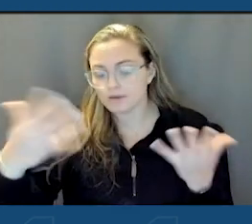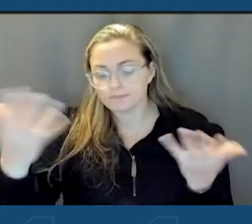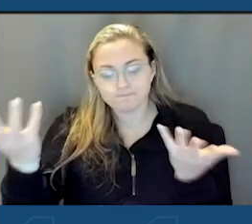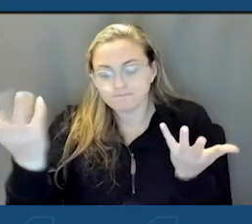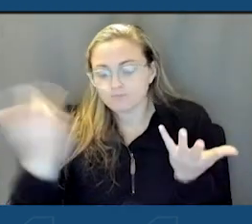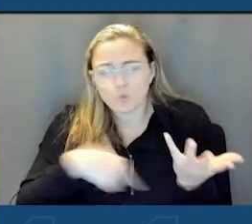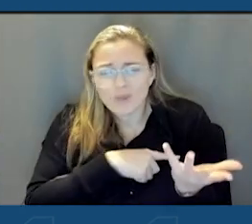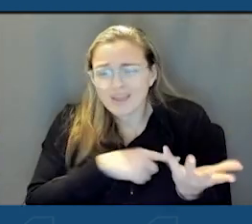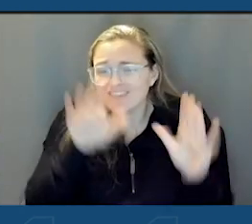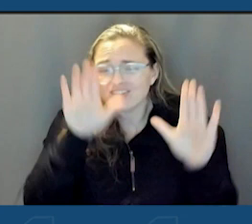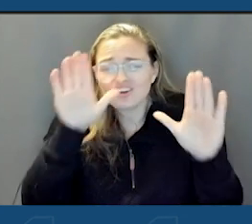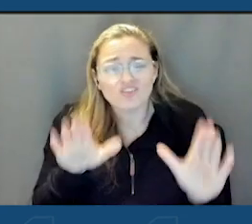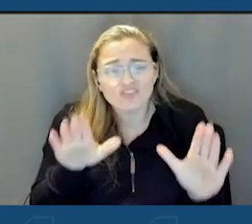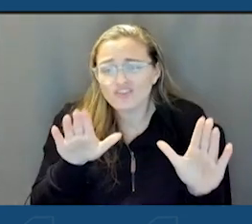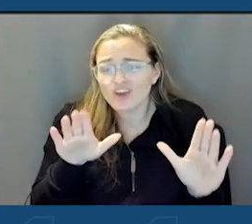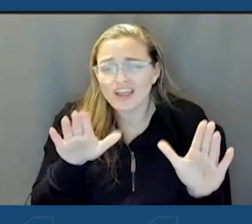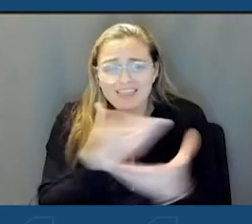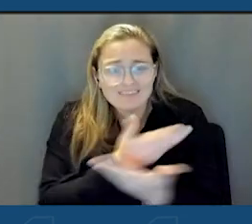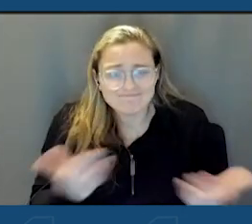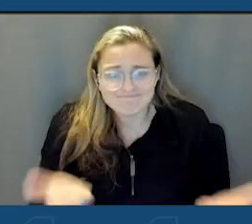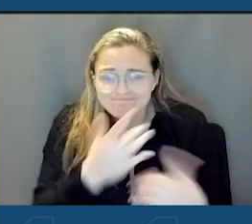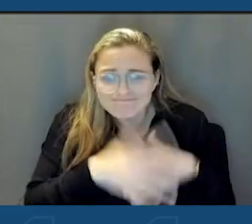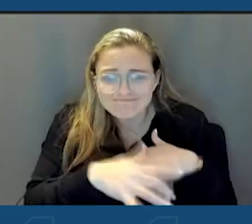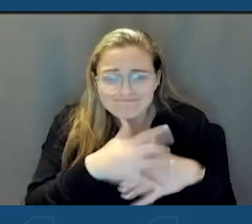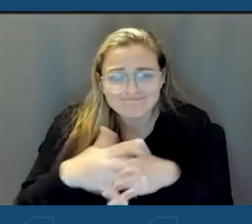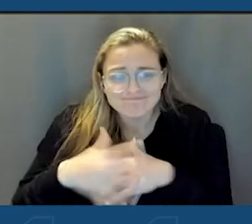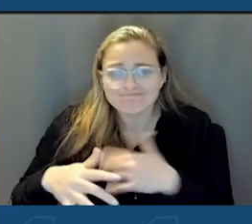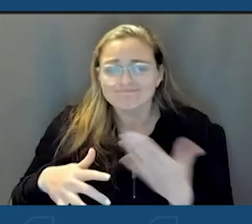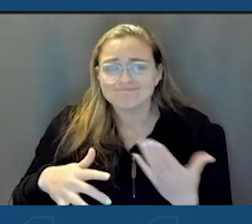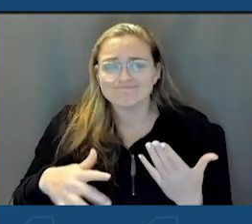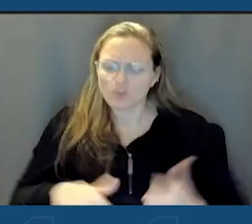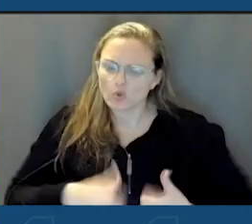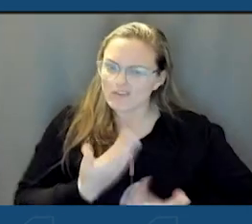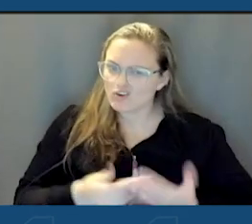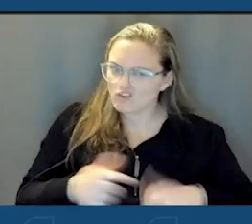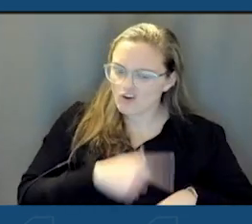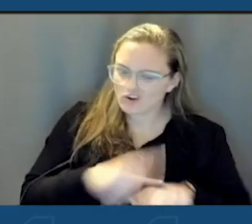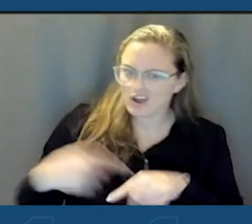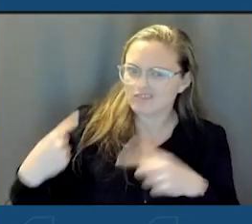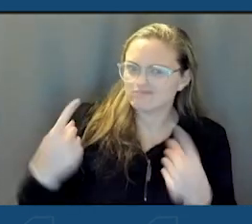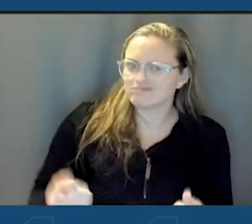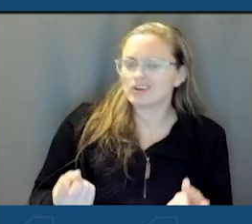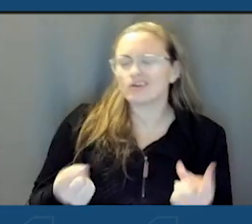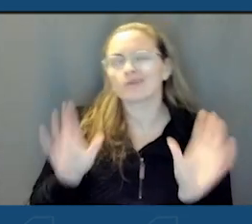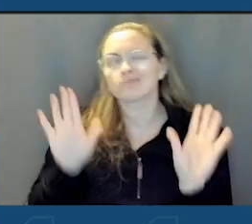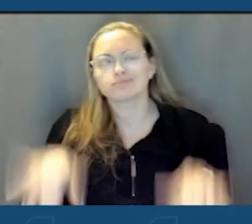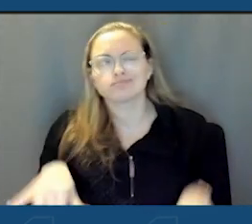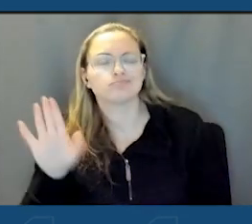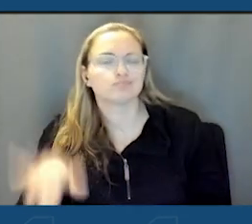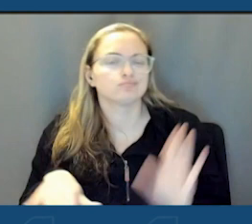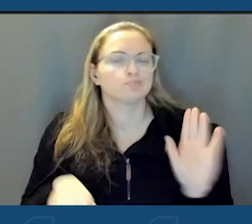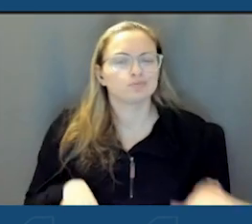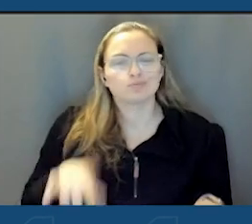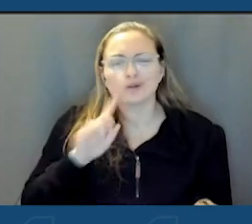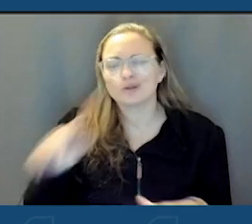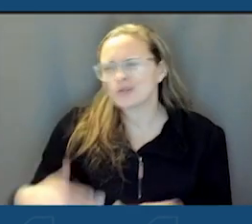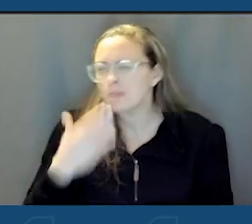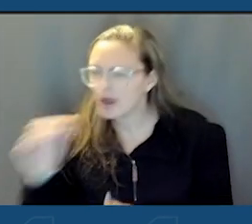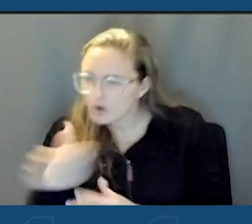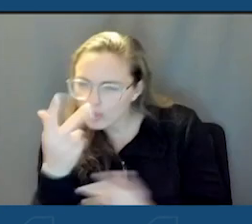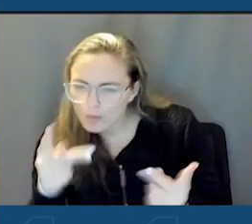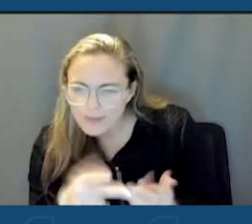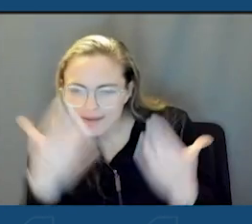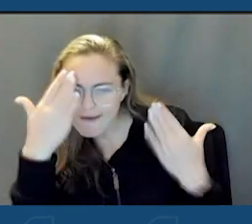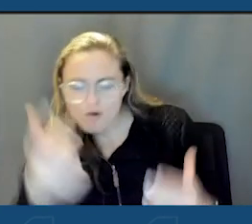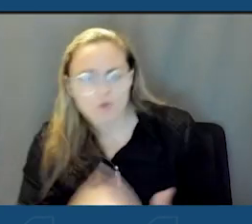We have great, great assets here. And that's something, you know, sometimes you live here a long time and you get a little jaded and you just wonder everything else better somewhere else. I'm here to tell you,